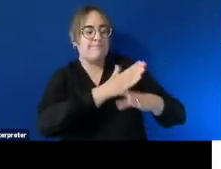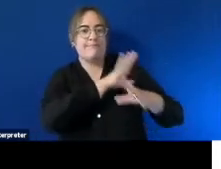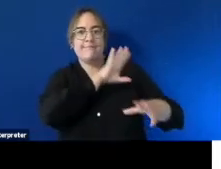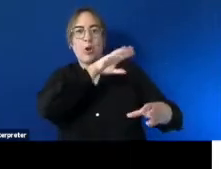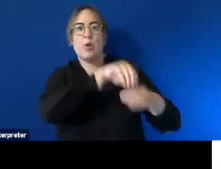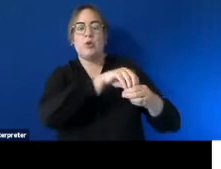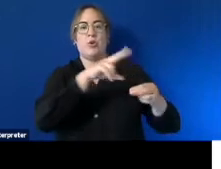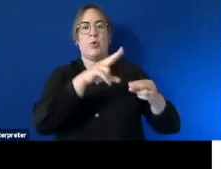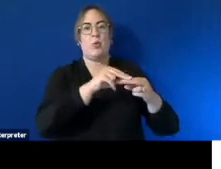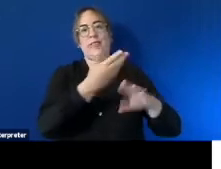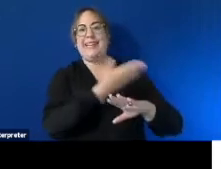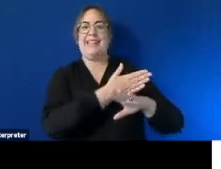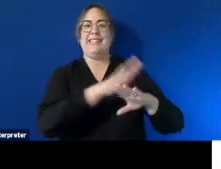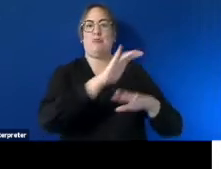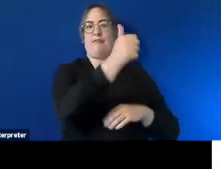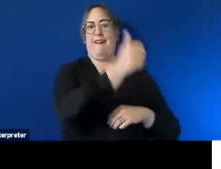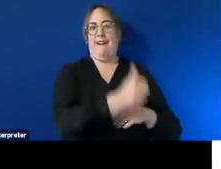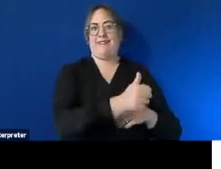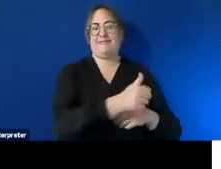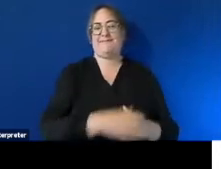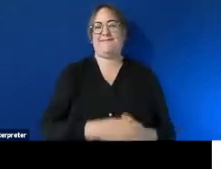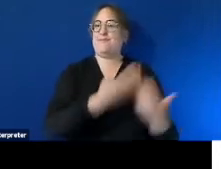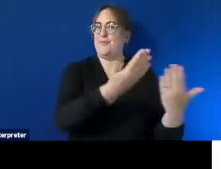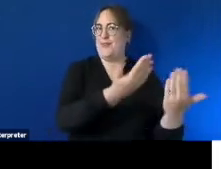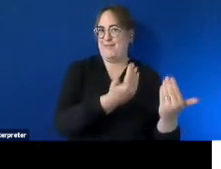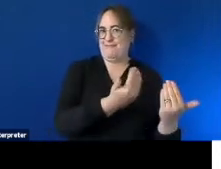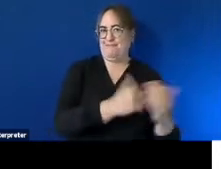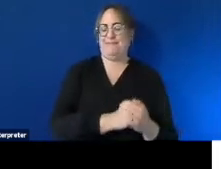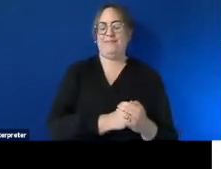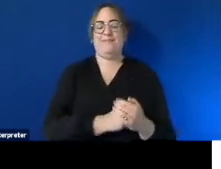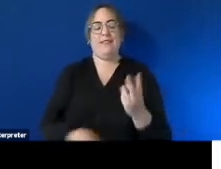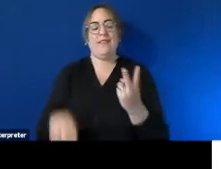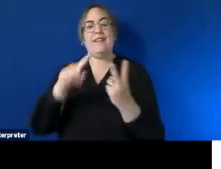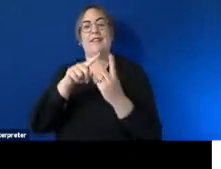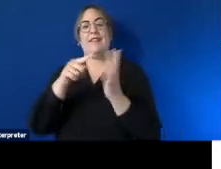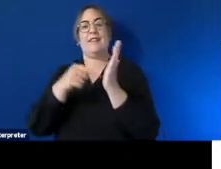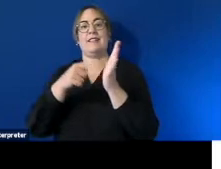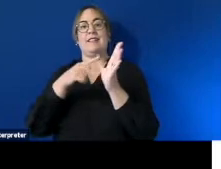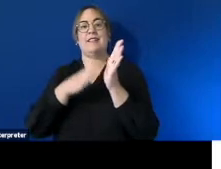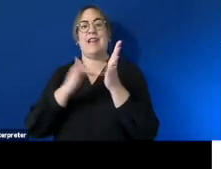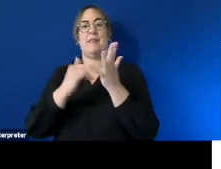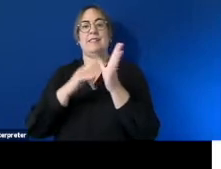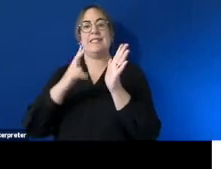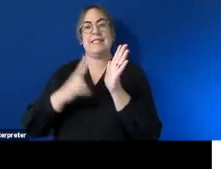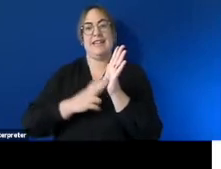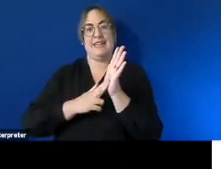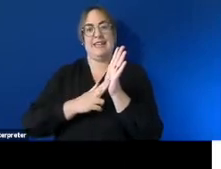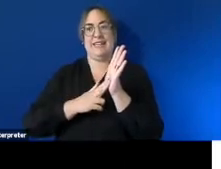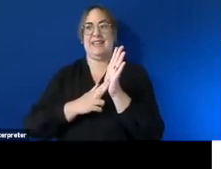practice welcome sue next we have tamsin jowett tamsin would you like to turn your camera on